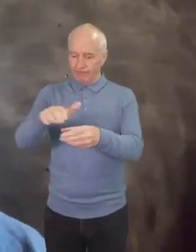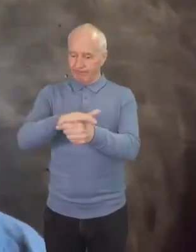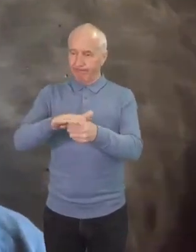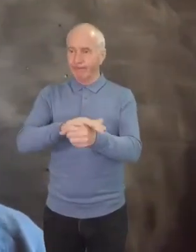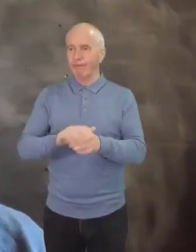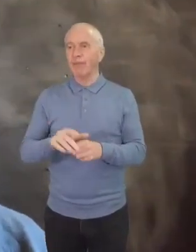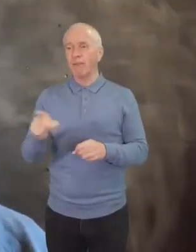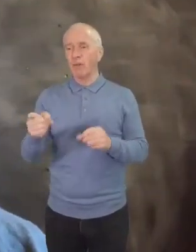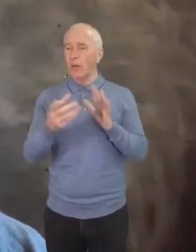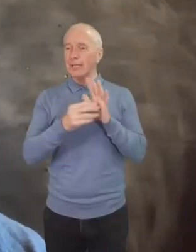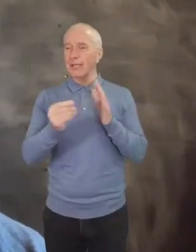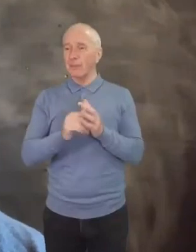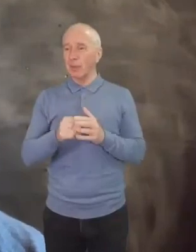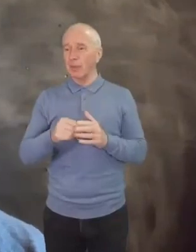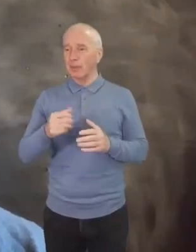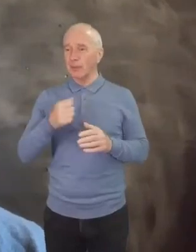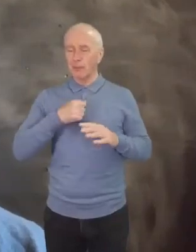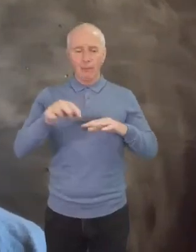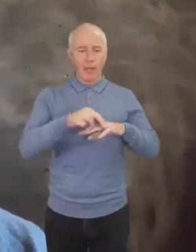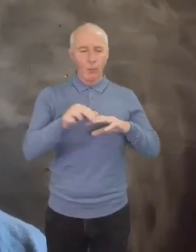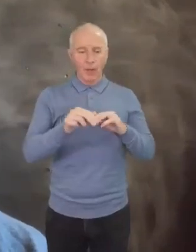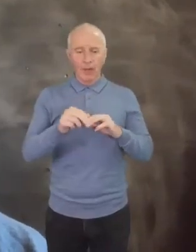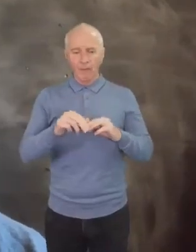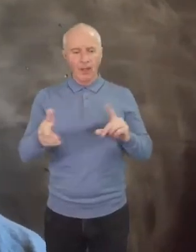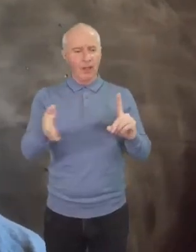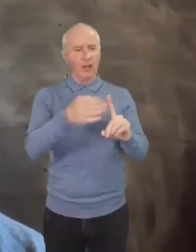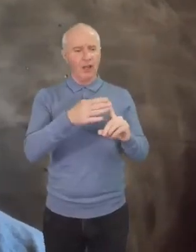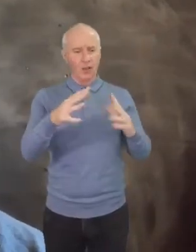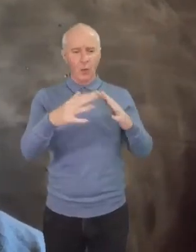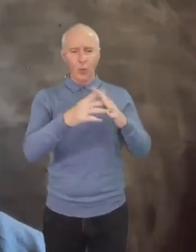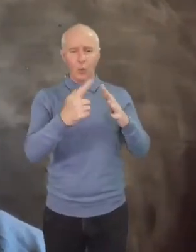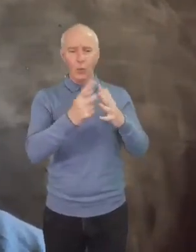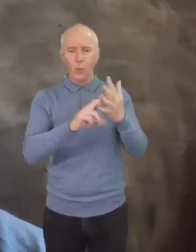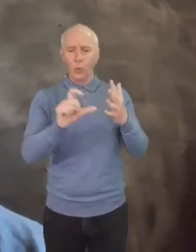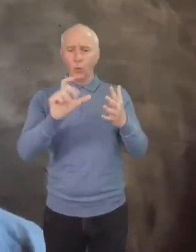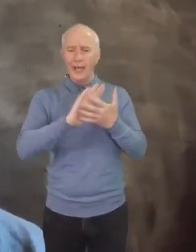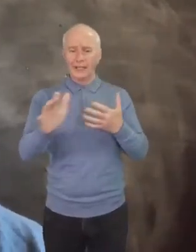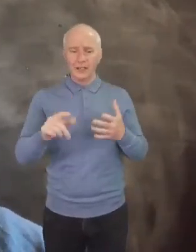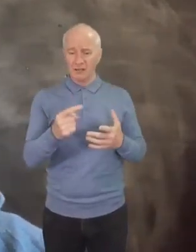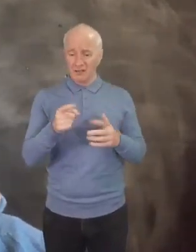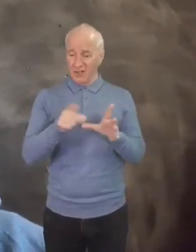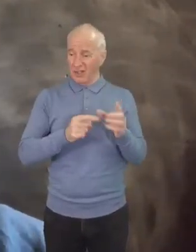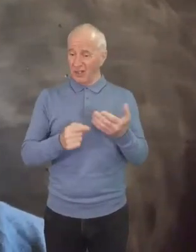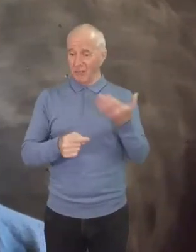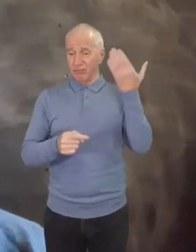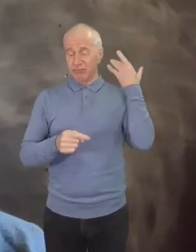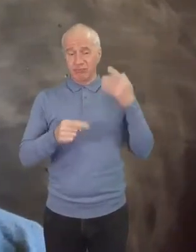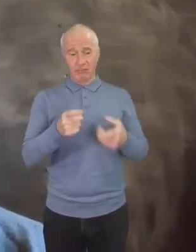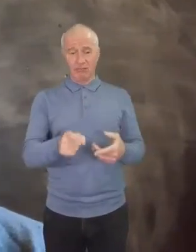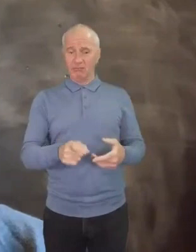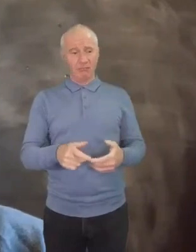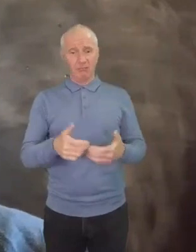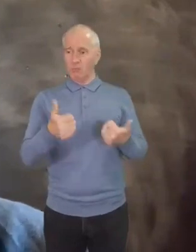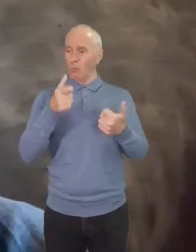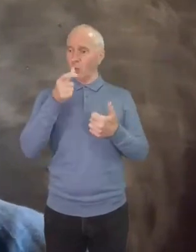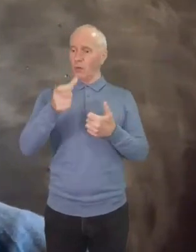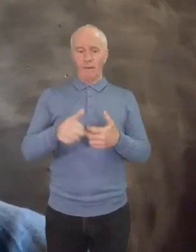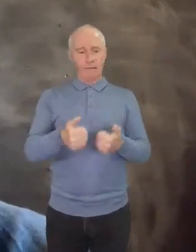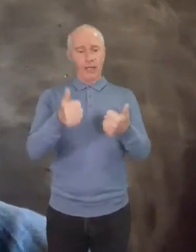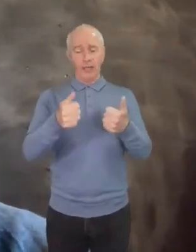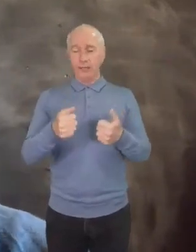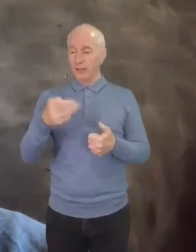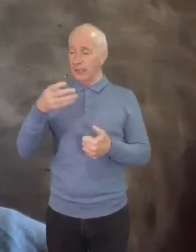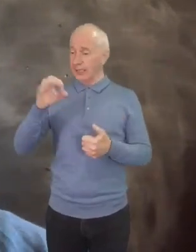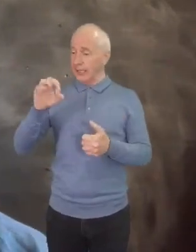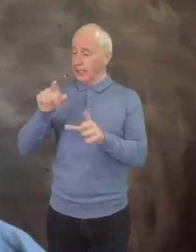I would never dream of referring to my wife as wench, even though years ago it was actually considered not offensive. And 90 years